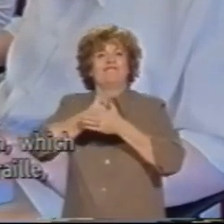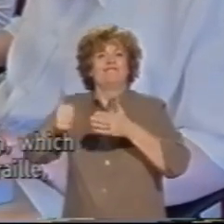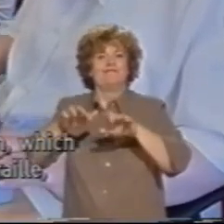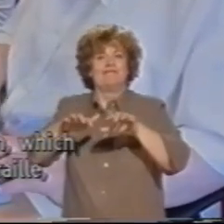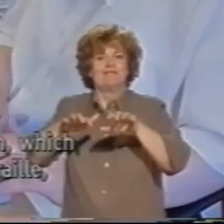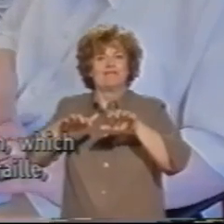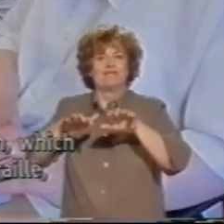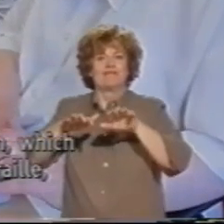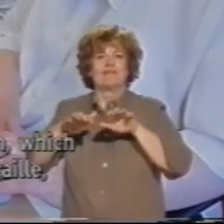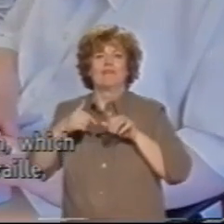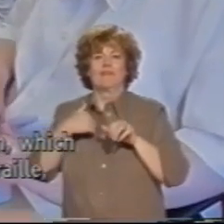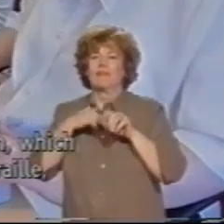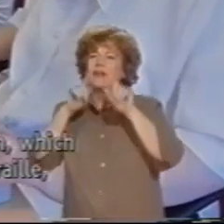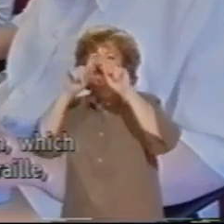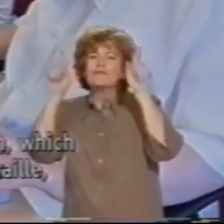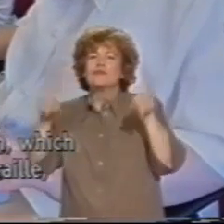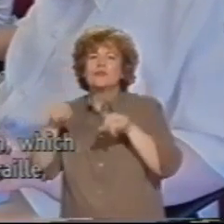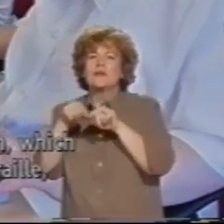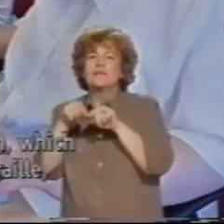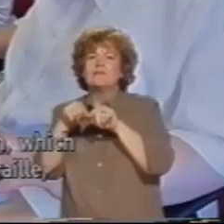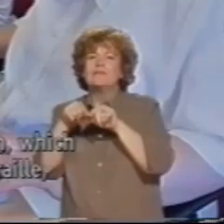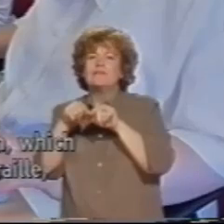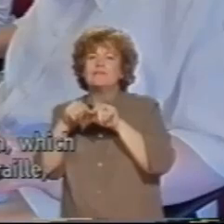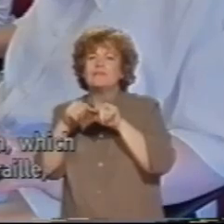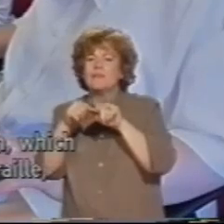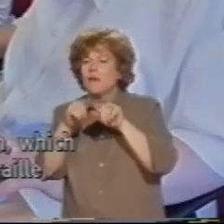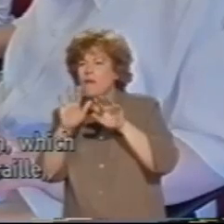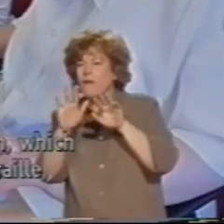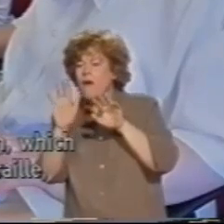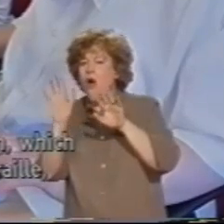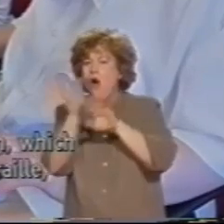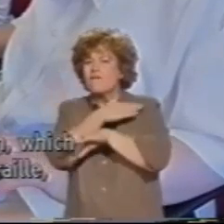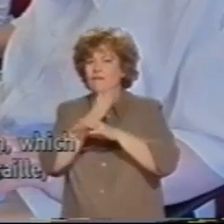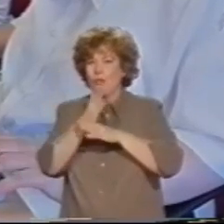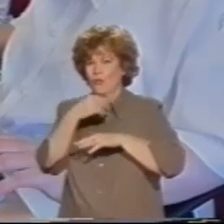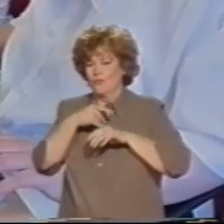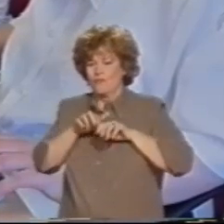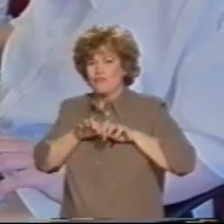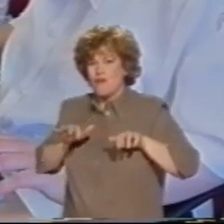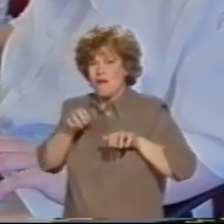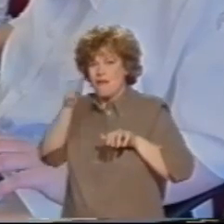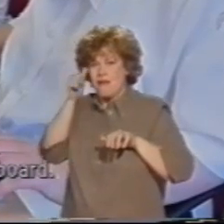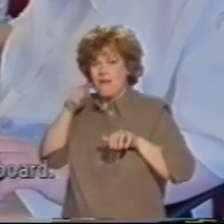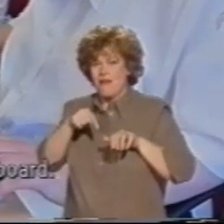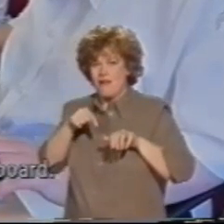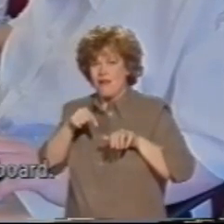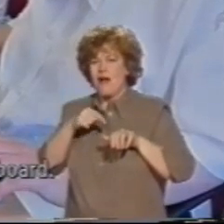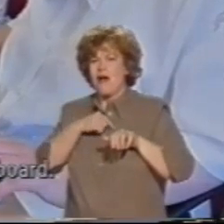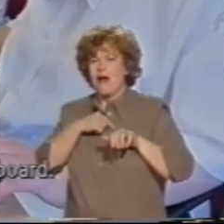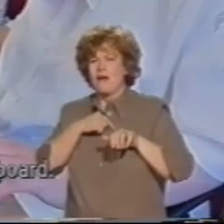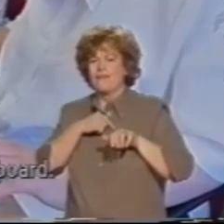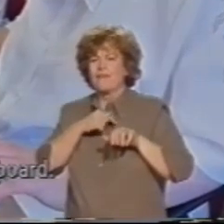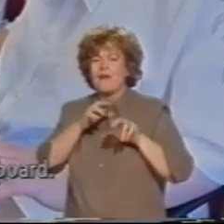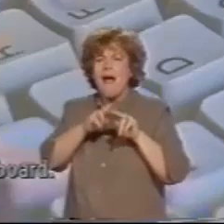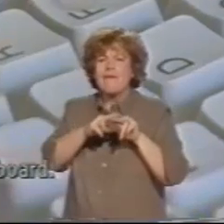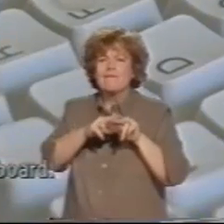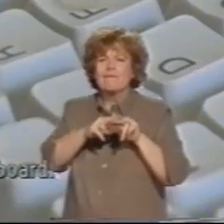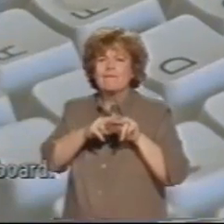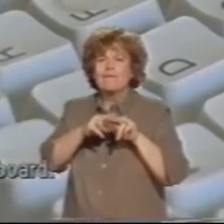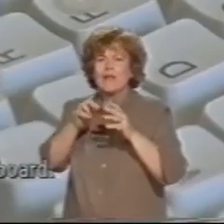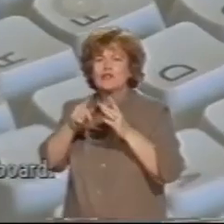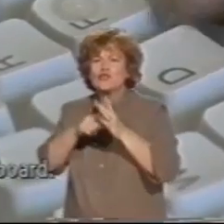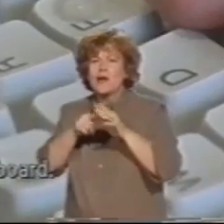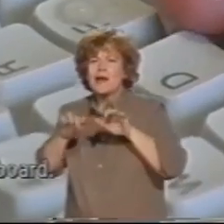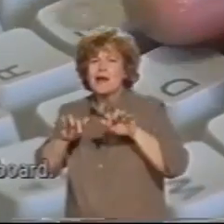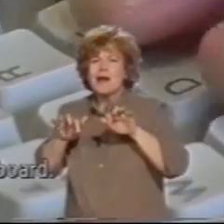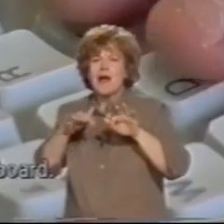having cleared my screen, which I obviously check by the Braille, I then would locate